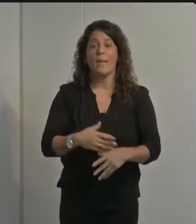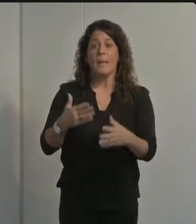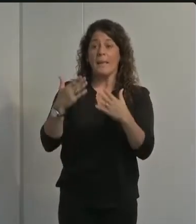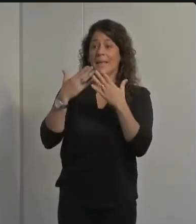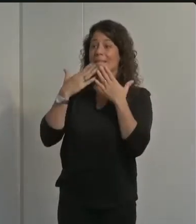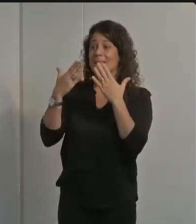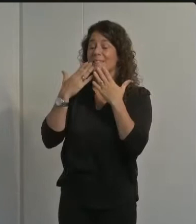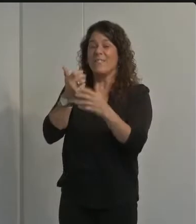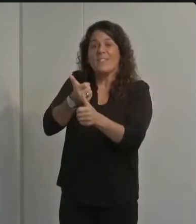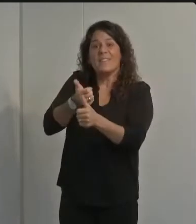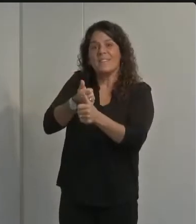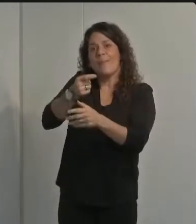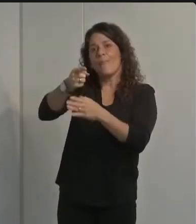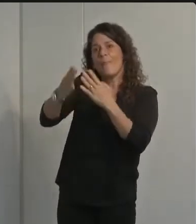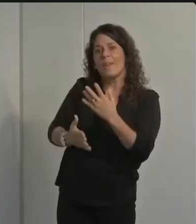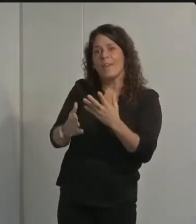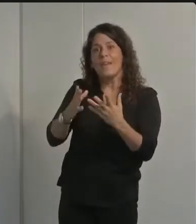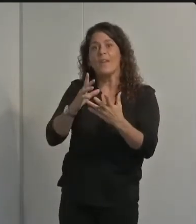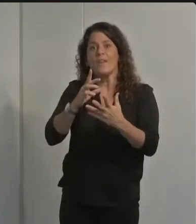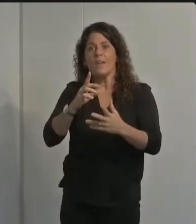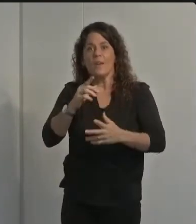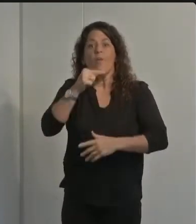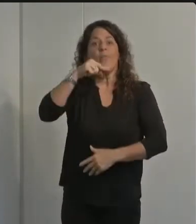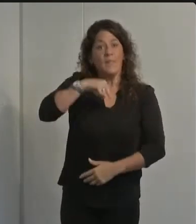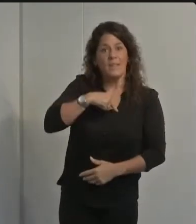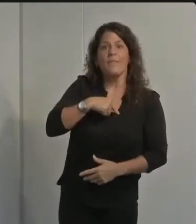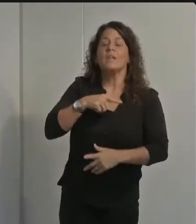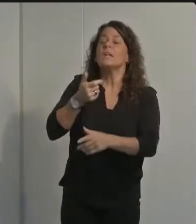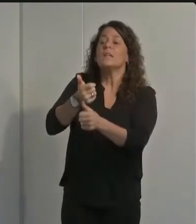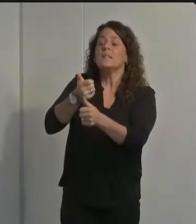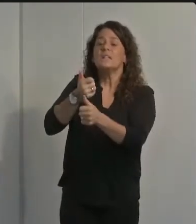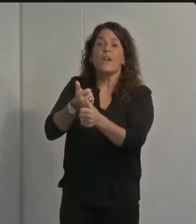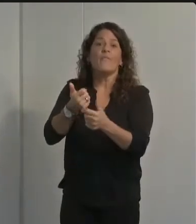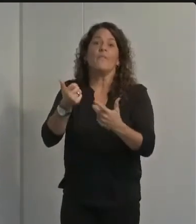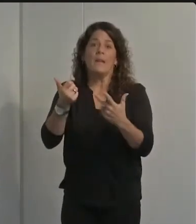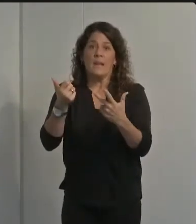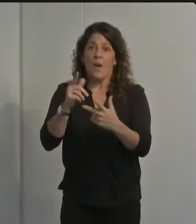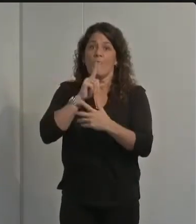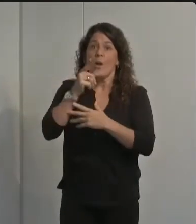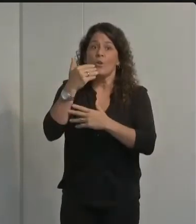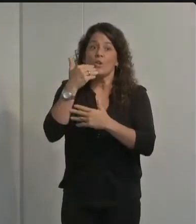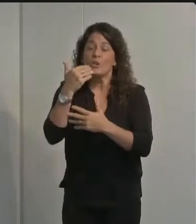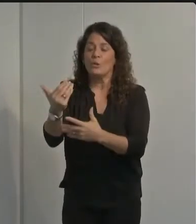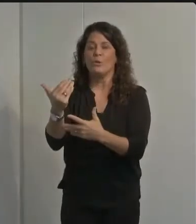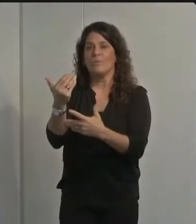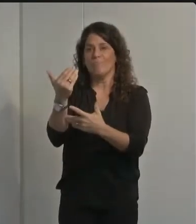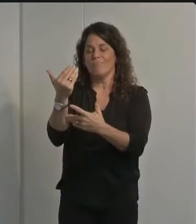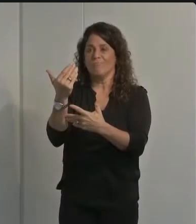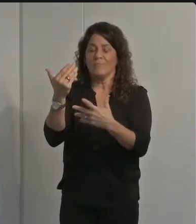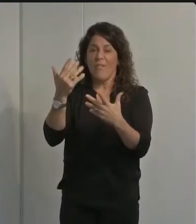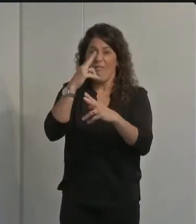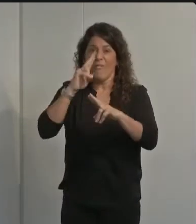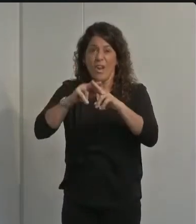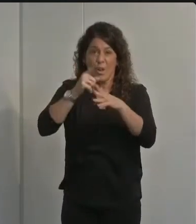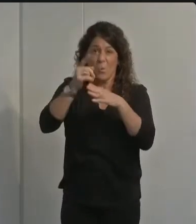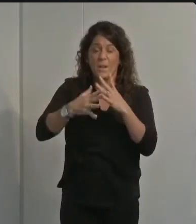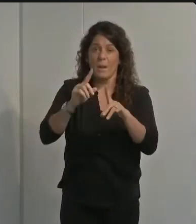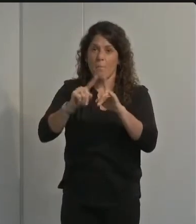in the year given the current state of the pandemic this is a particularly bad time to be planning to visit relatives